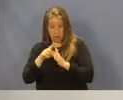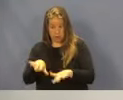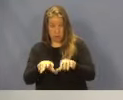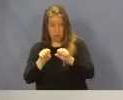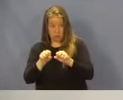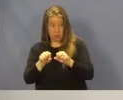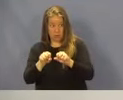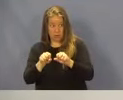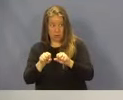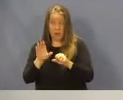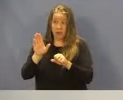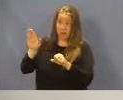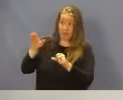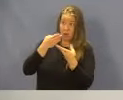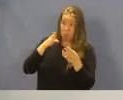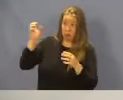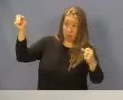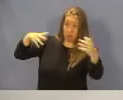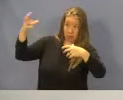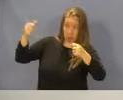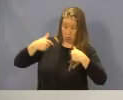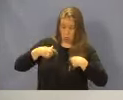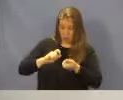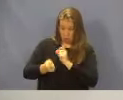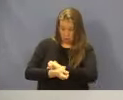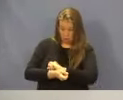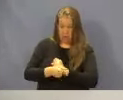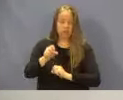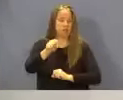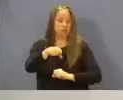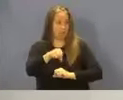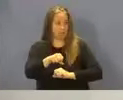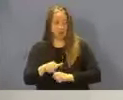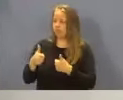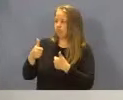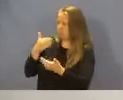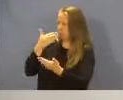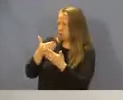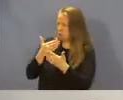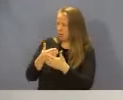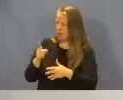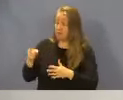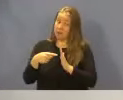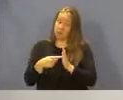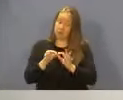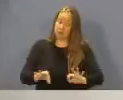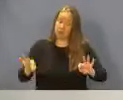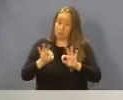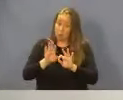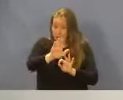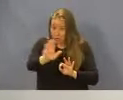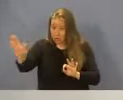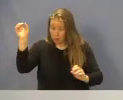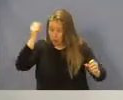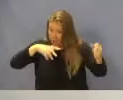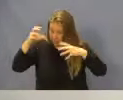as a result of the public input. Is that correct? That is correct. Good. Good. That shows the importance of the public input